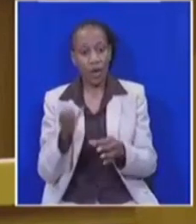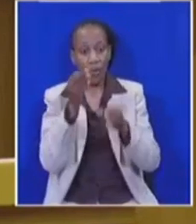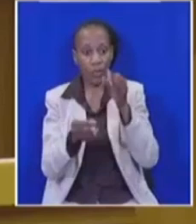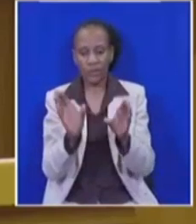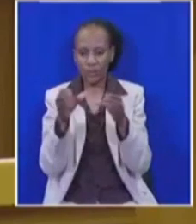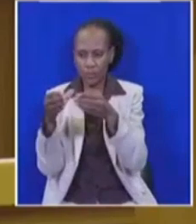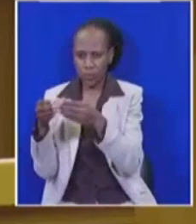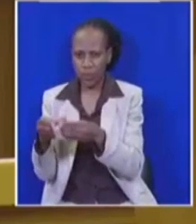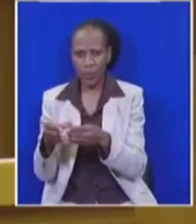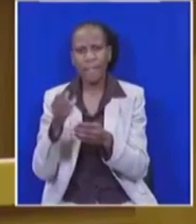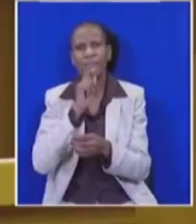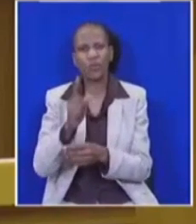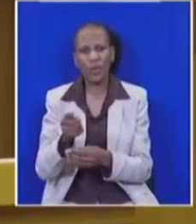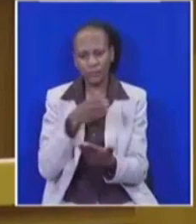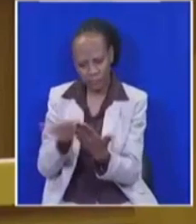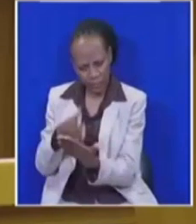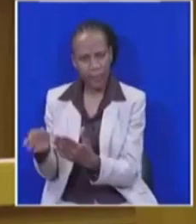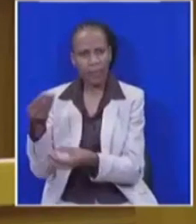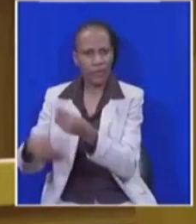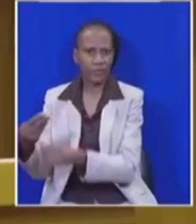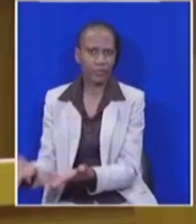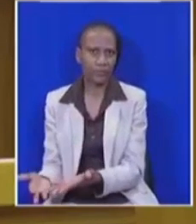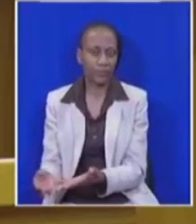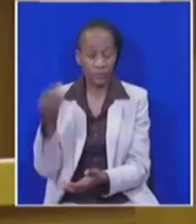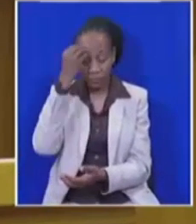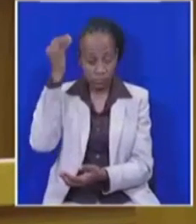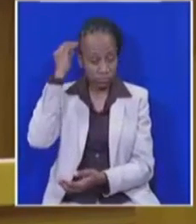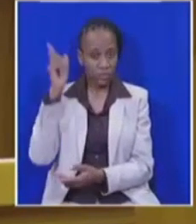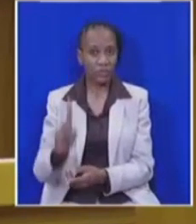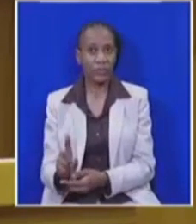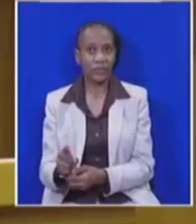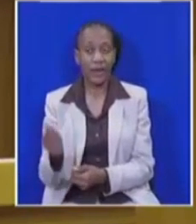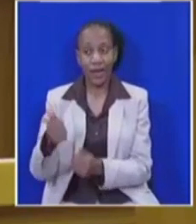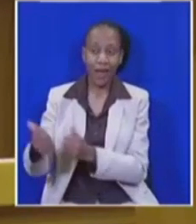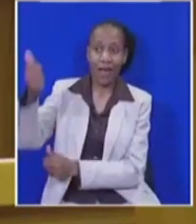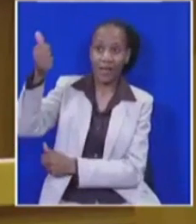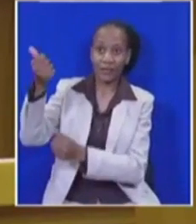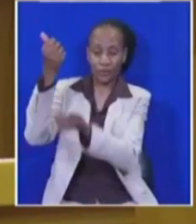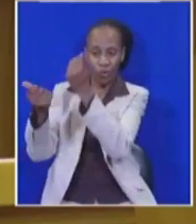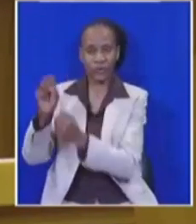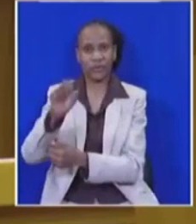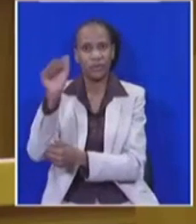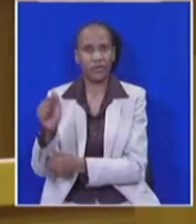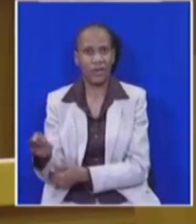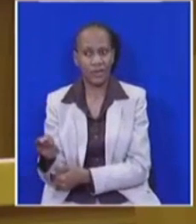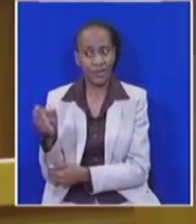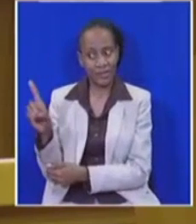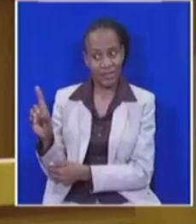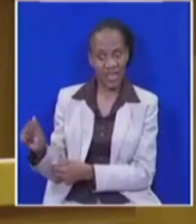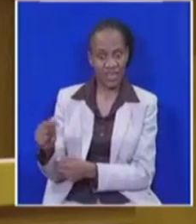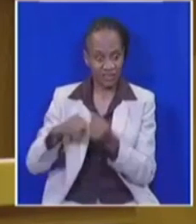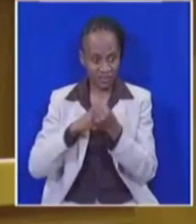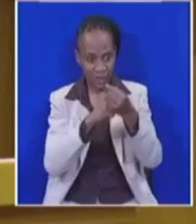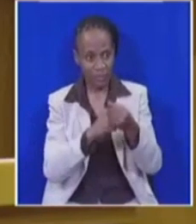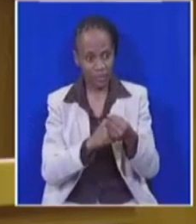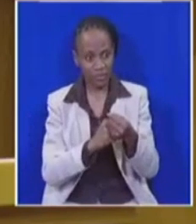corruption is the key prerequisite. Bearing in mind the direction provided by the highest court in our country, the DA cannot support the nomination of